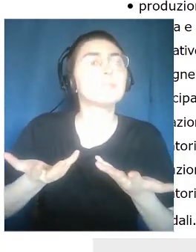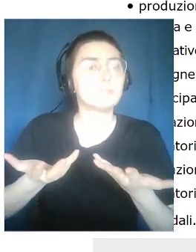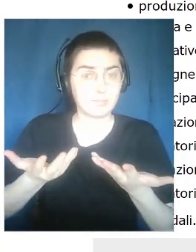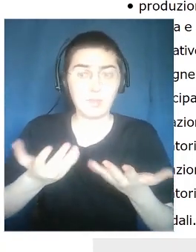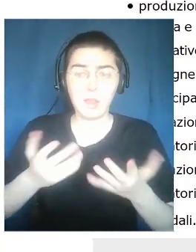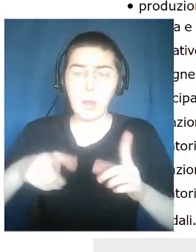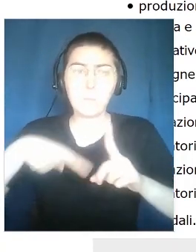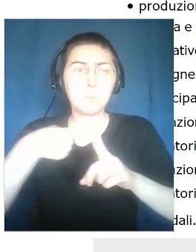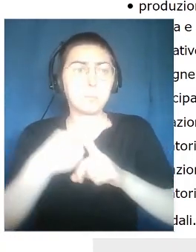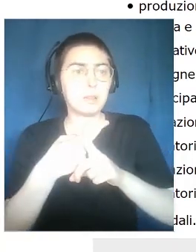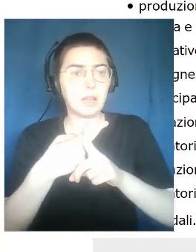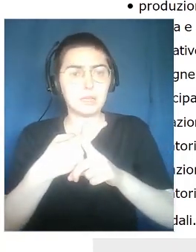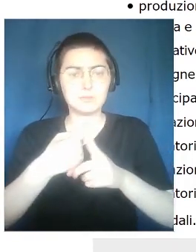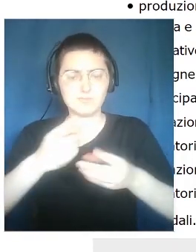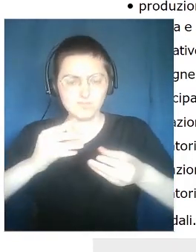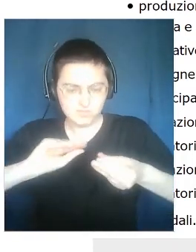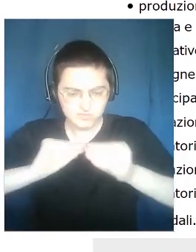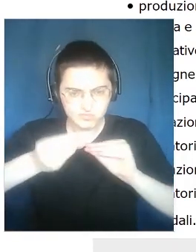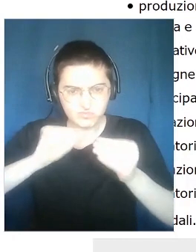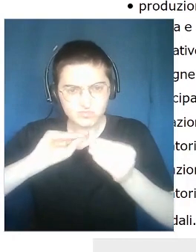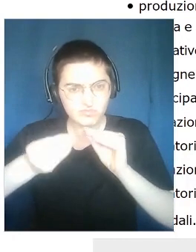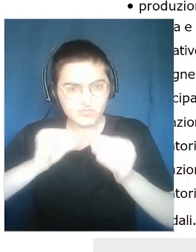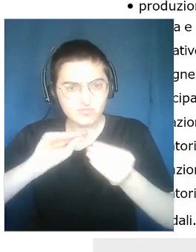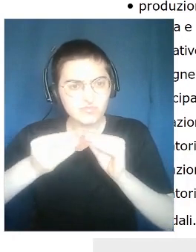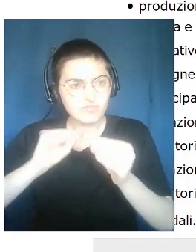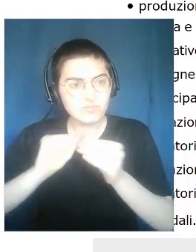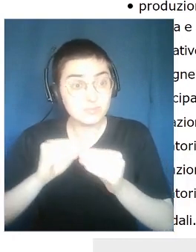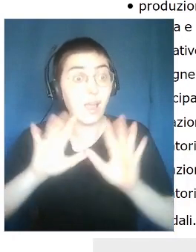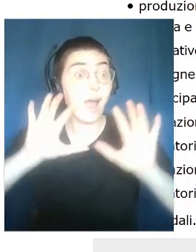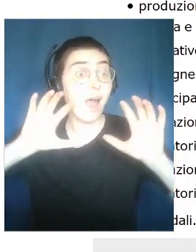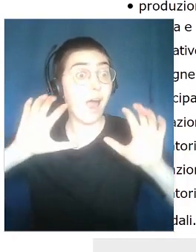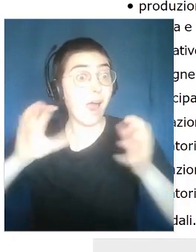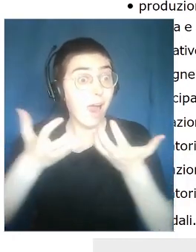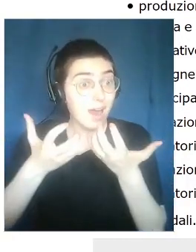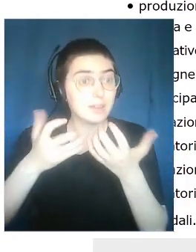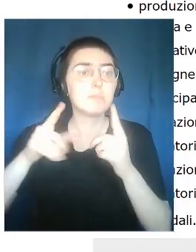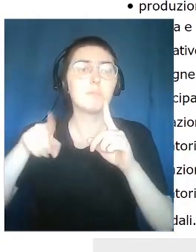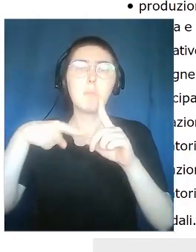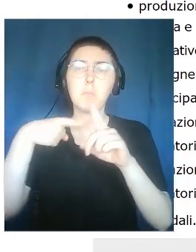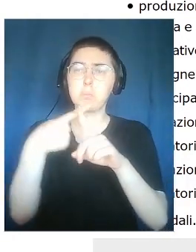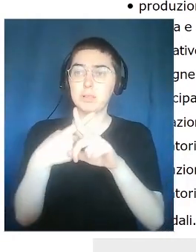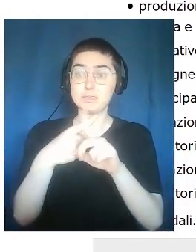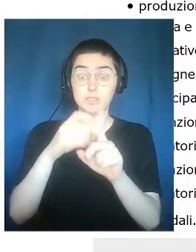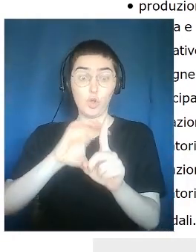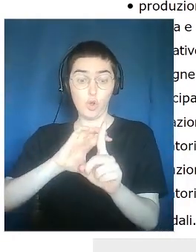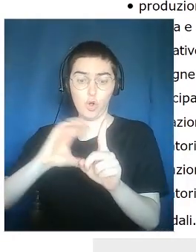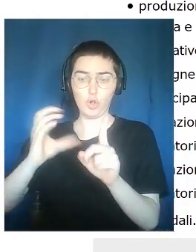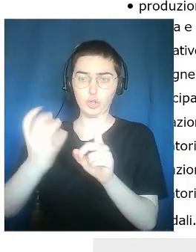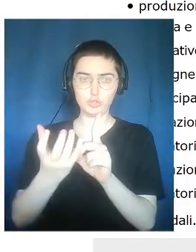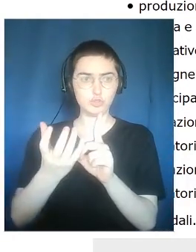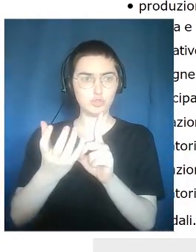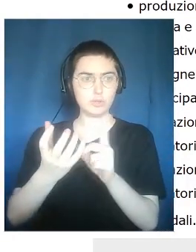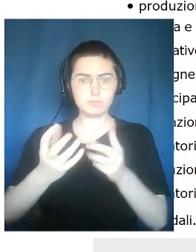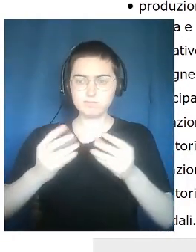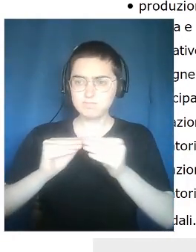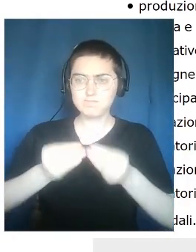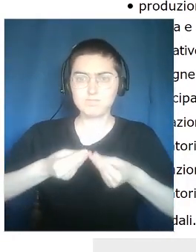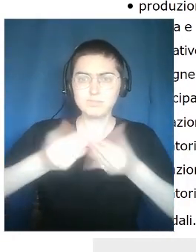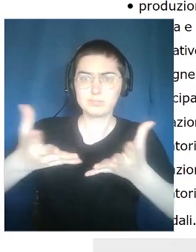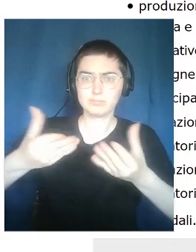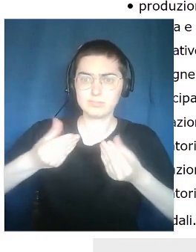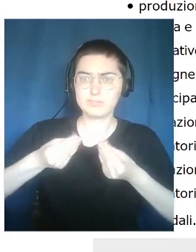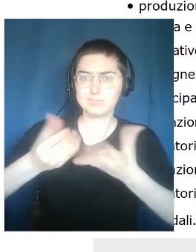modes of production and enjoyment of the cultural